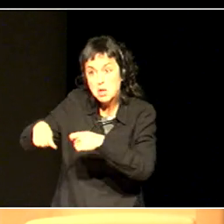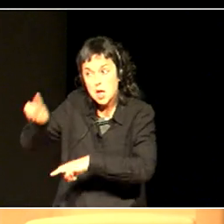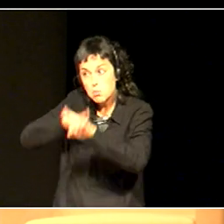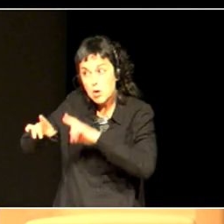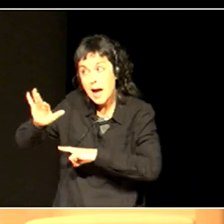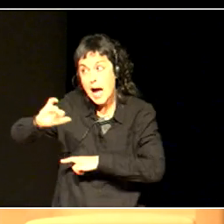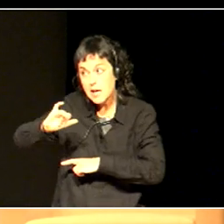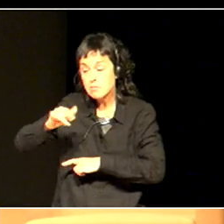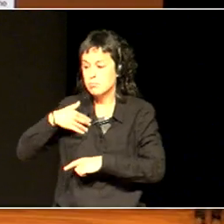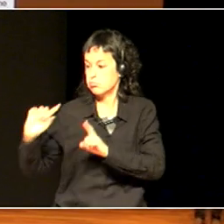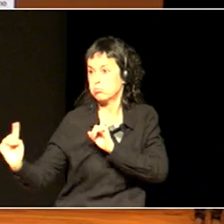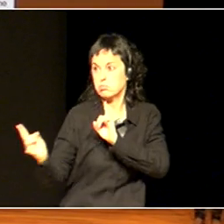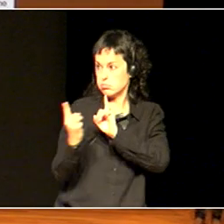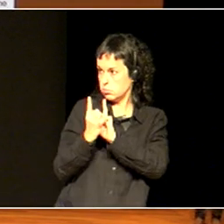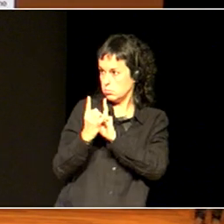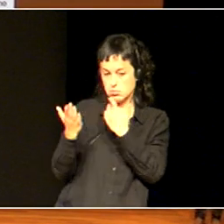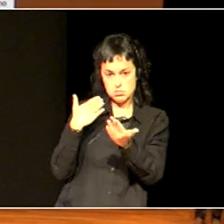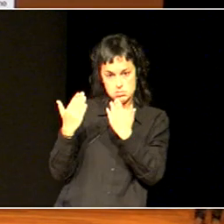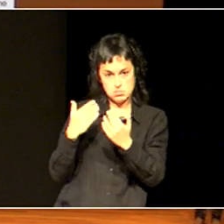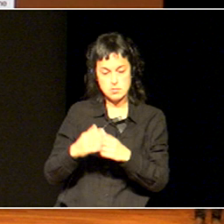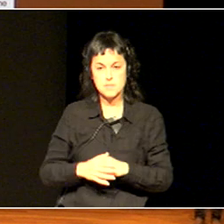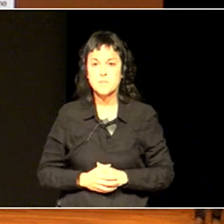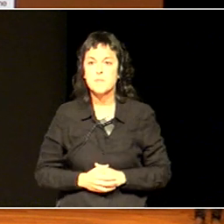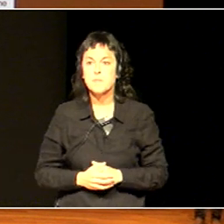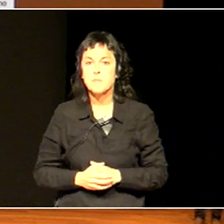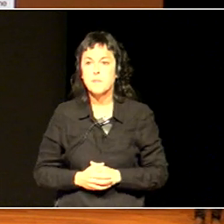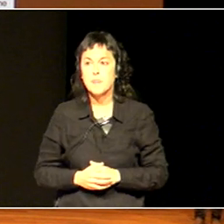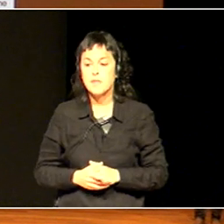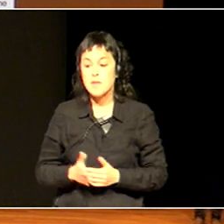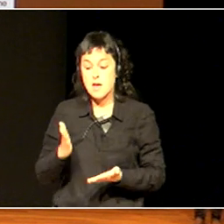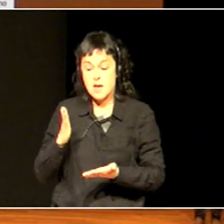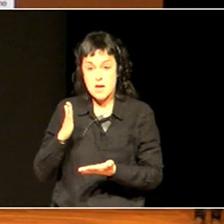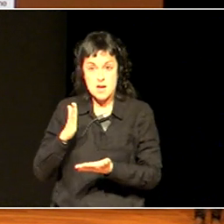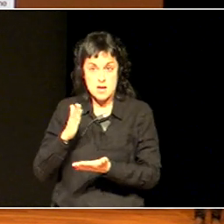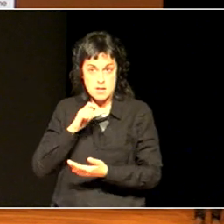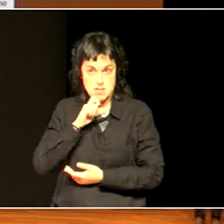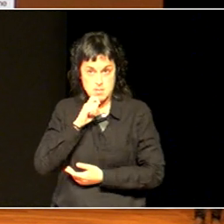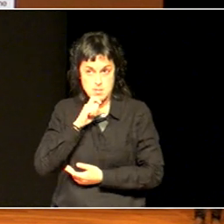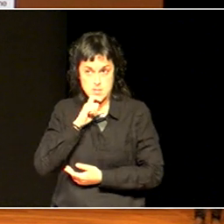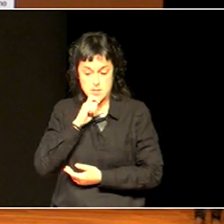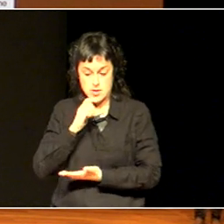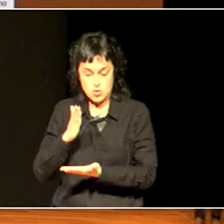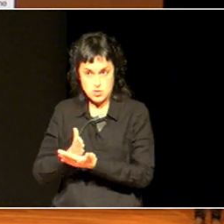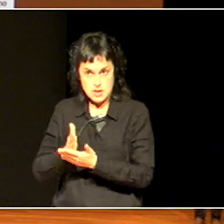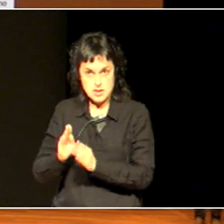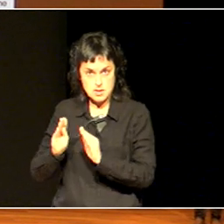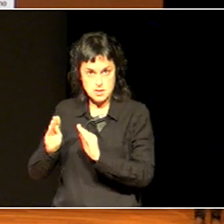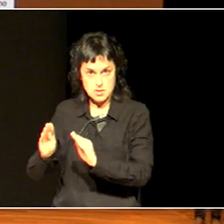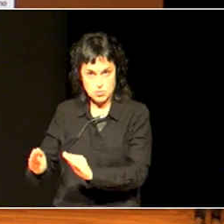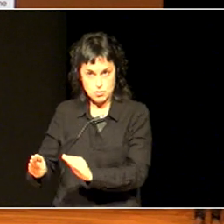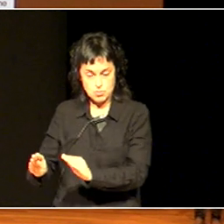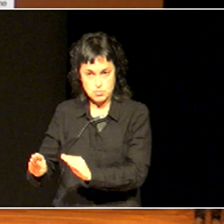In his classroom, they got the children to put on their exercise books